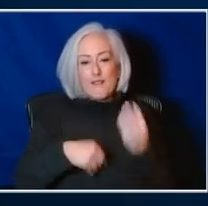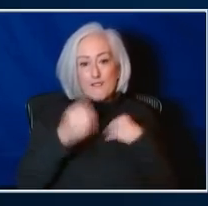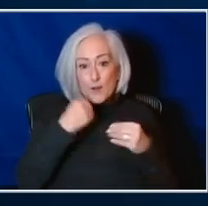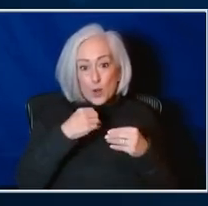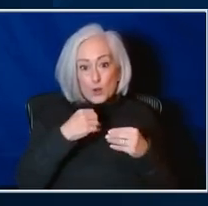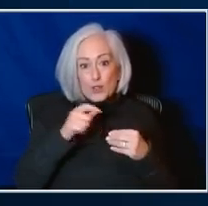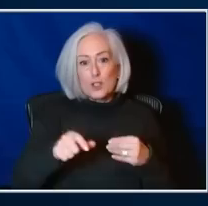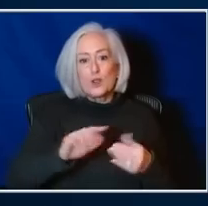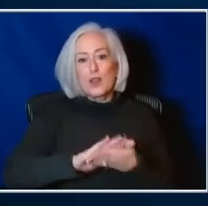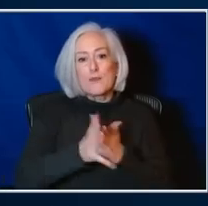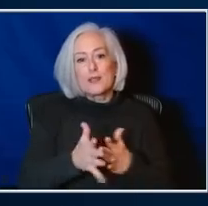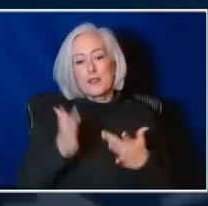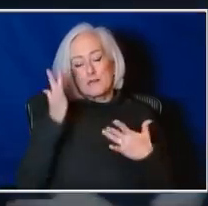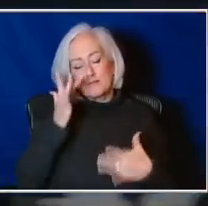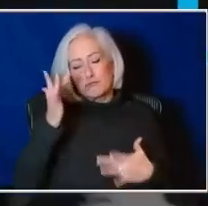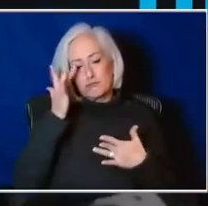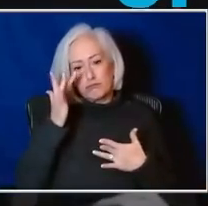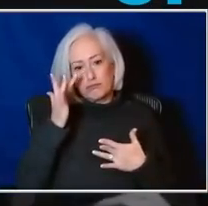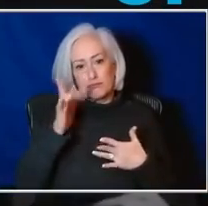at 8.